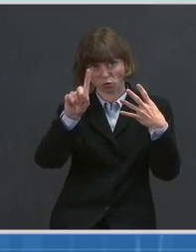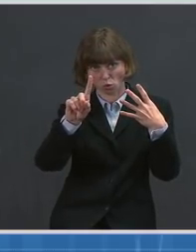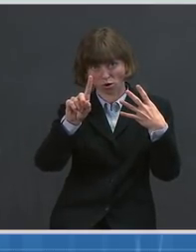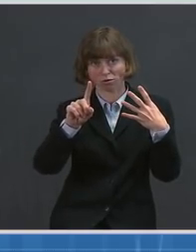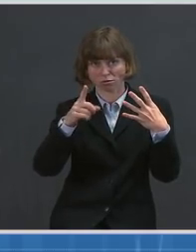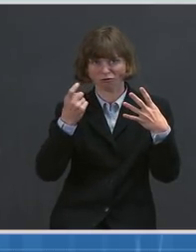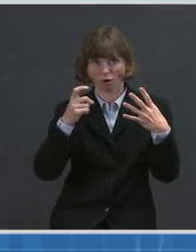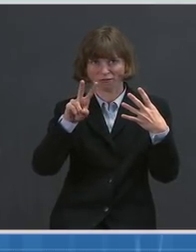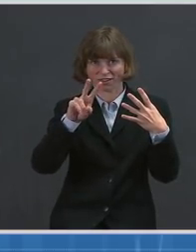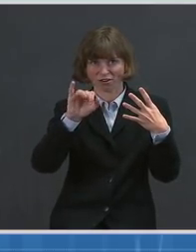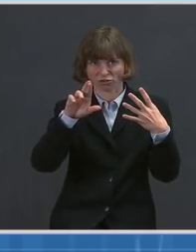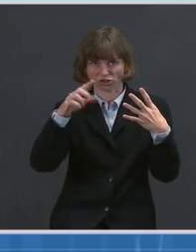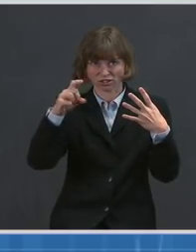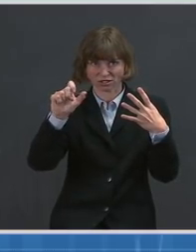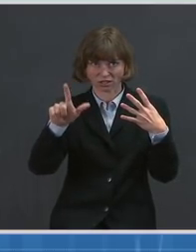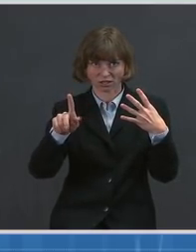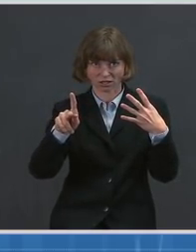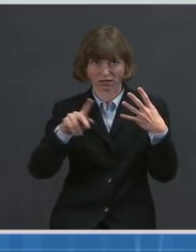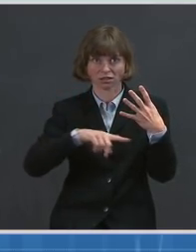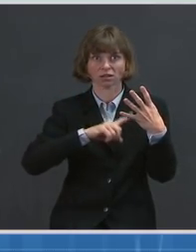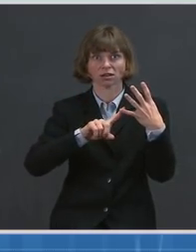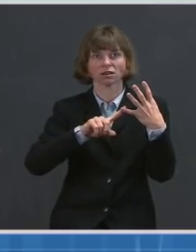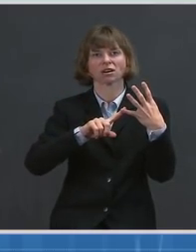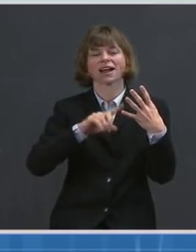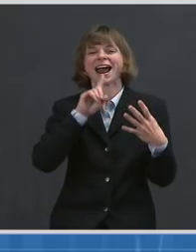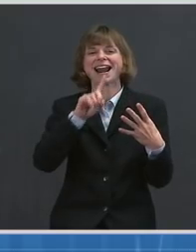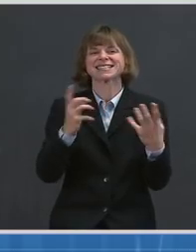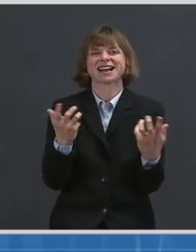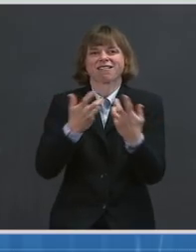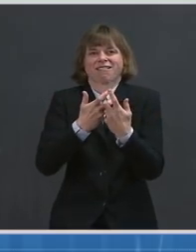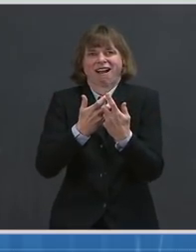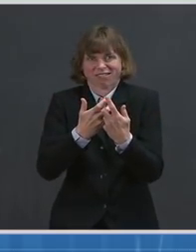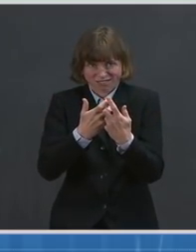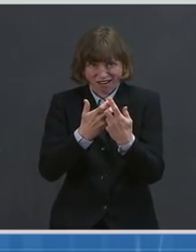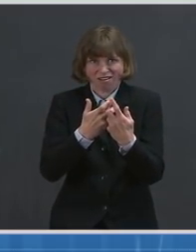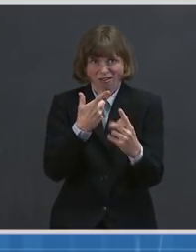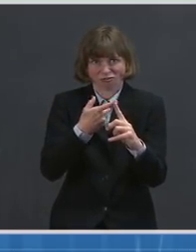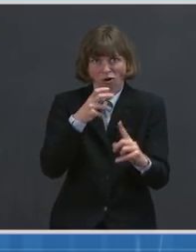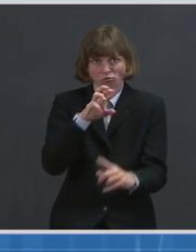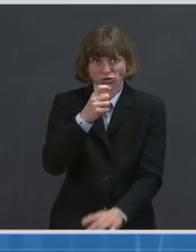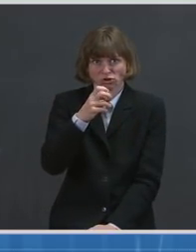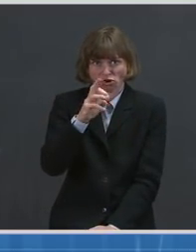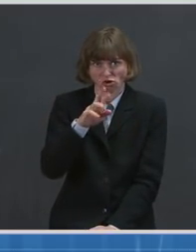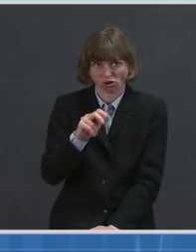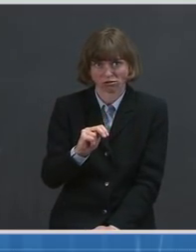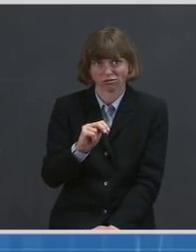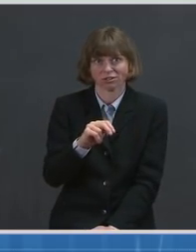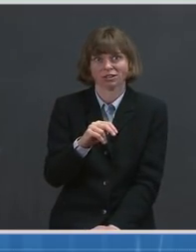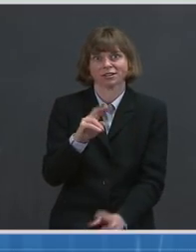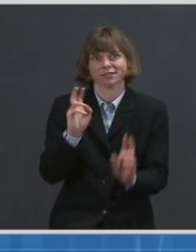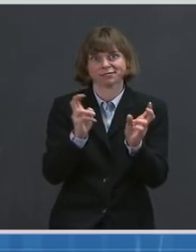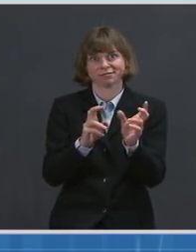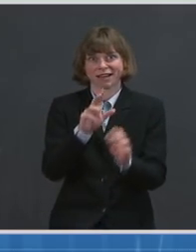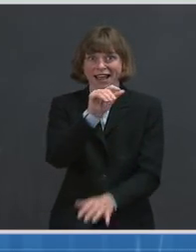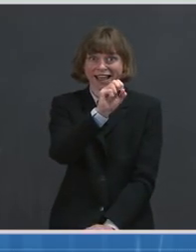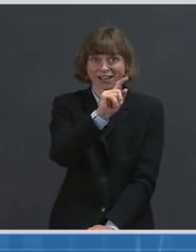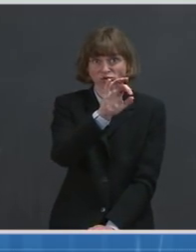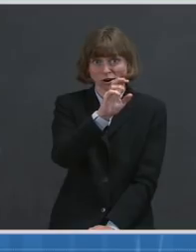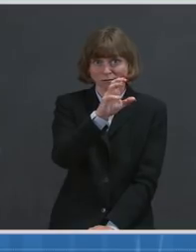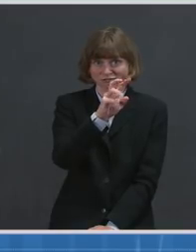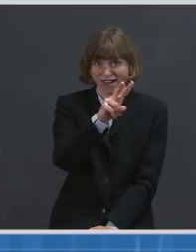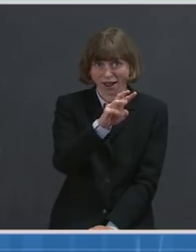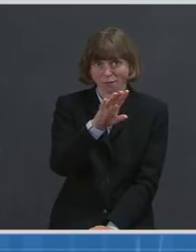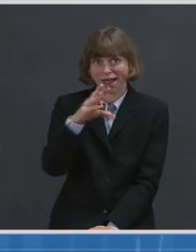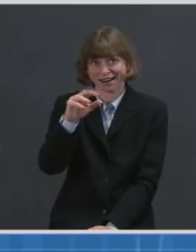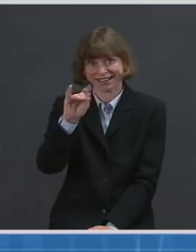VIR-GSK, and a cocktail from Regeneron called casirivimab and imdevimab,